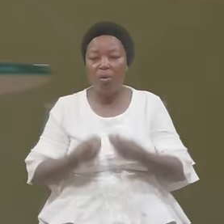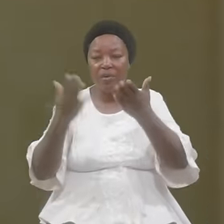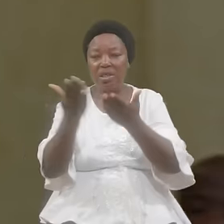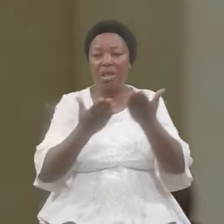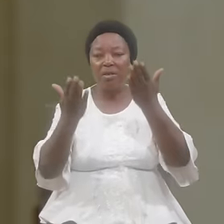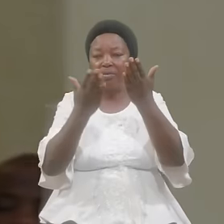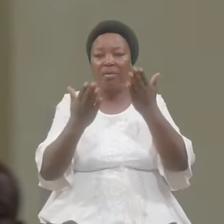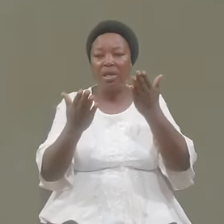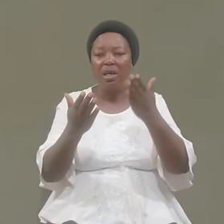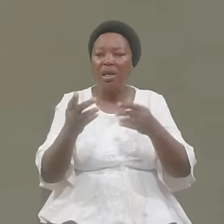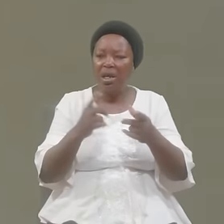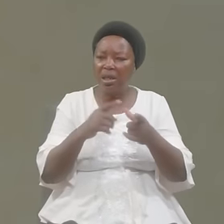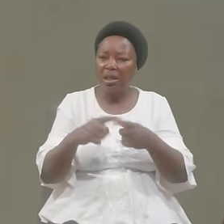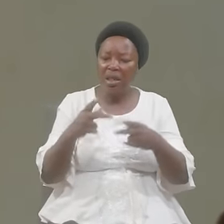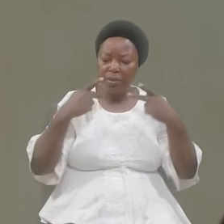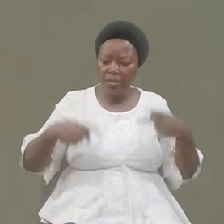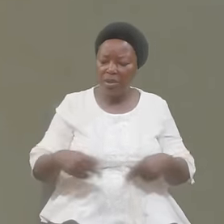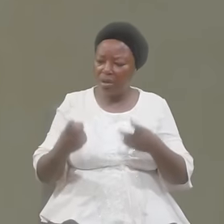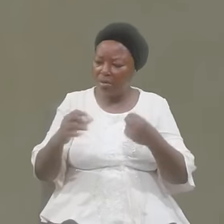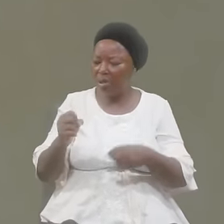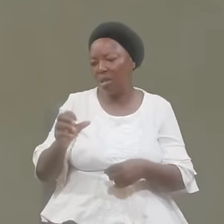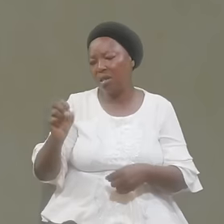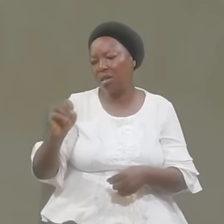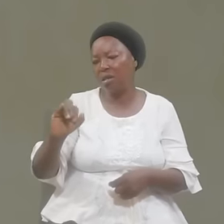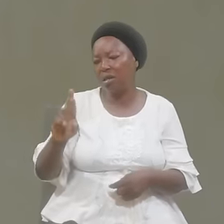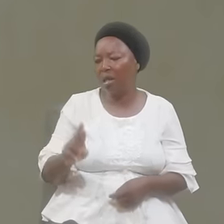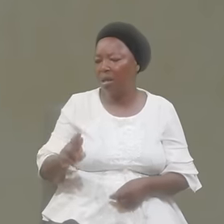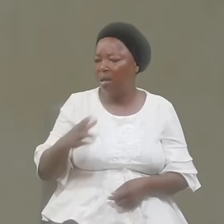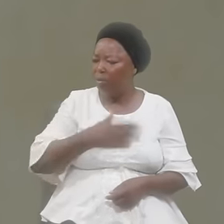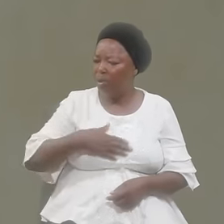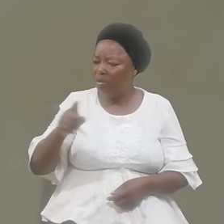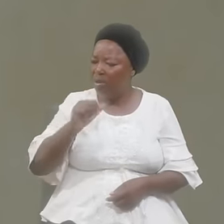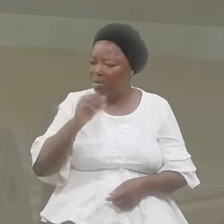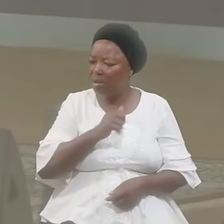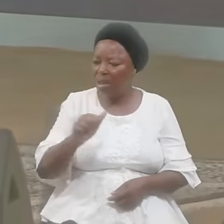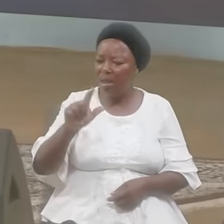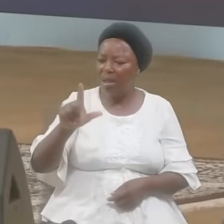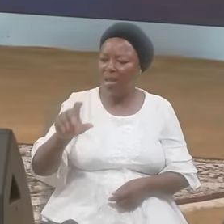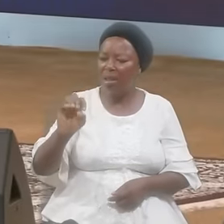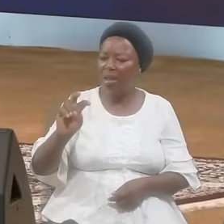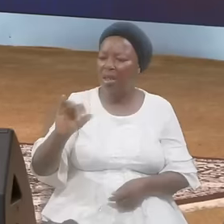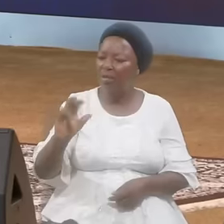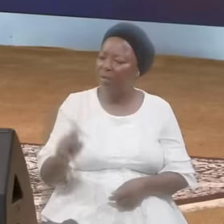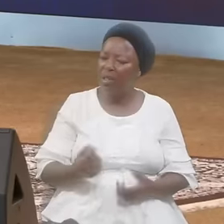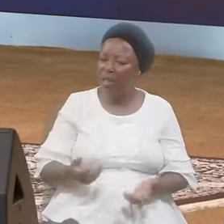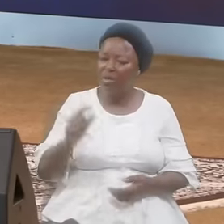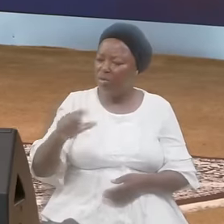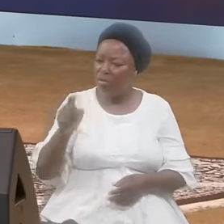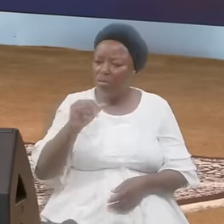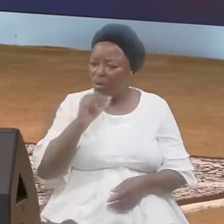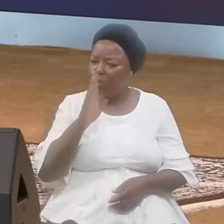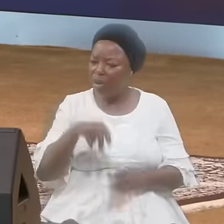And The Priests Come They Say Sir You're Not A Levite You Shouldn't Be A Priests You Are Not Chosen